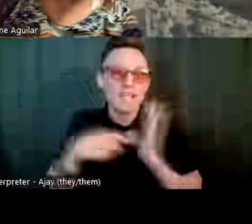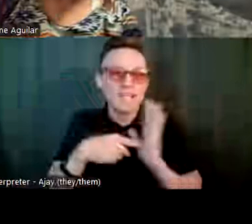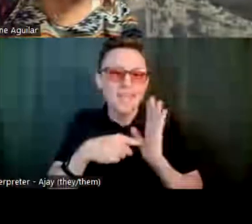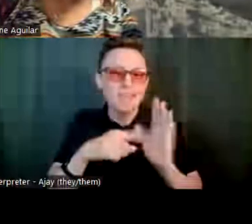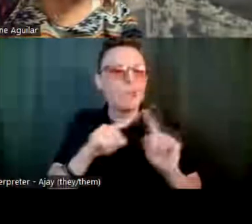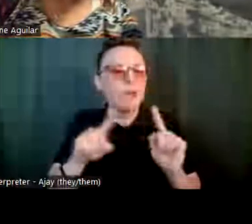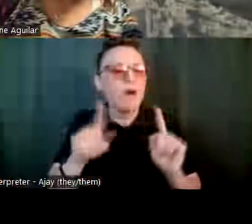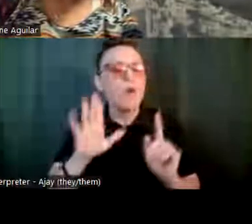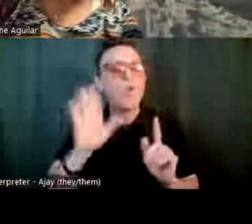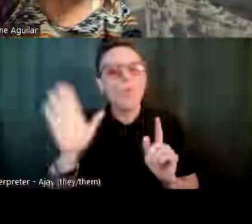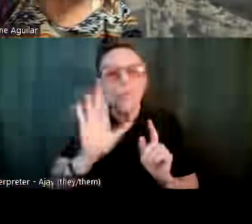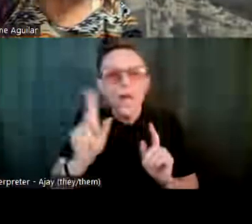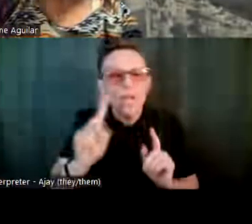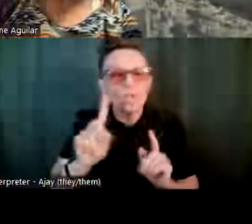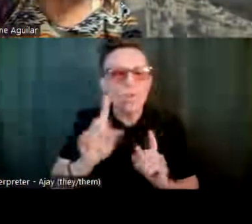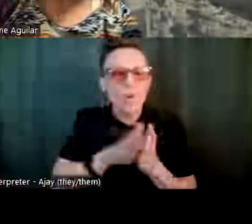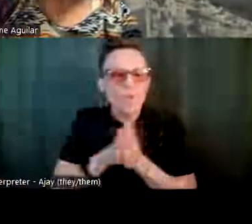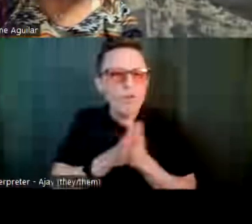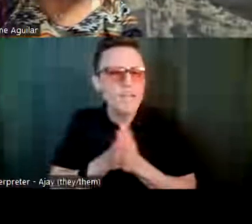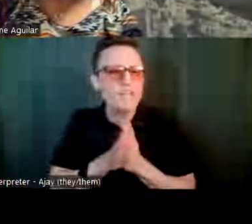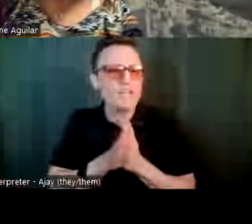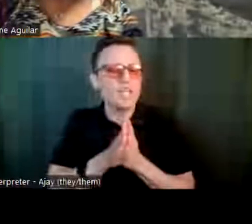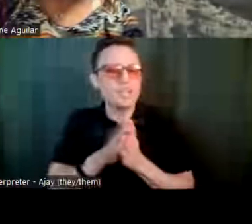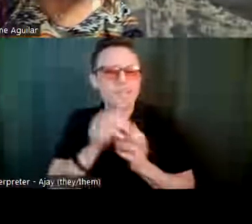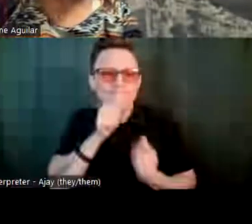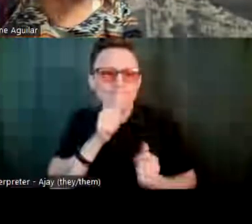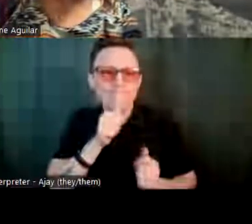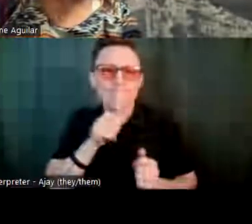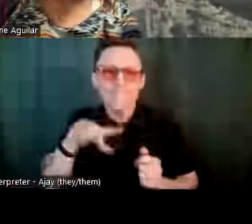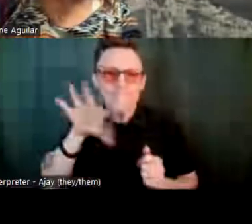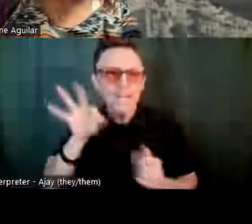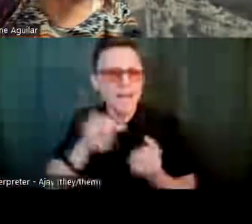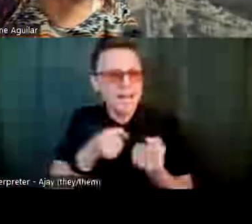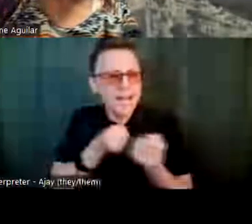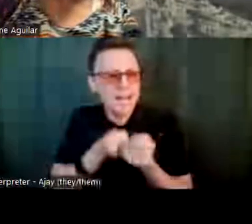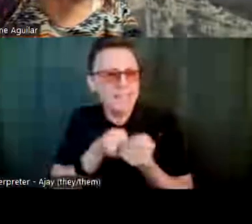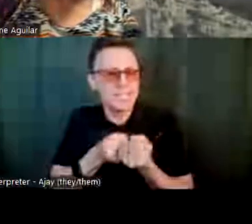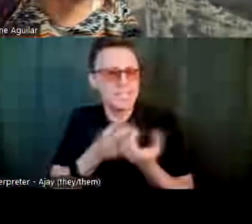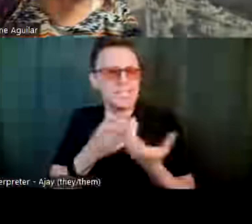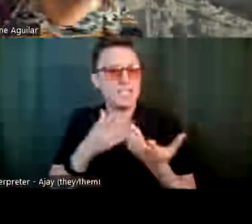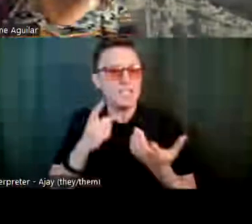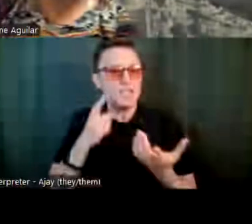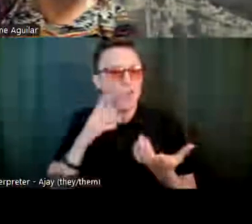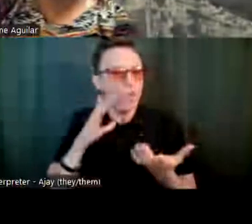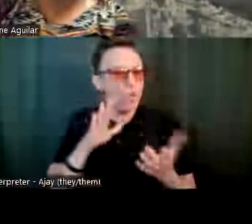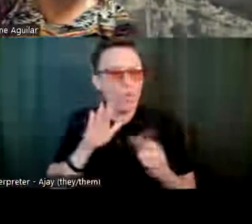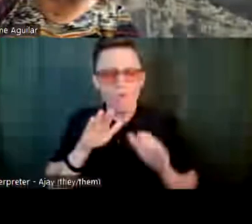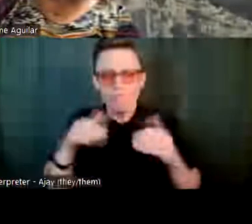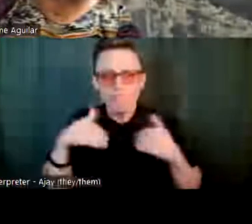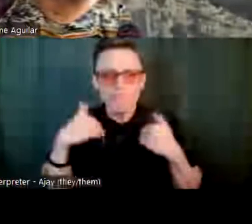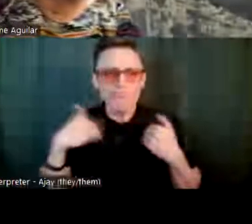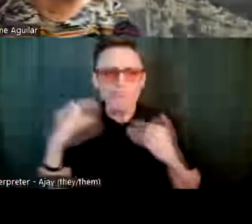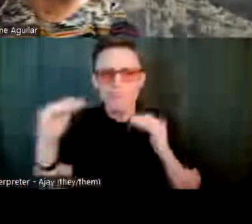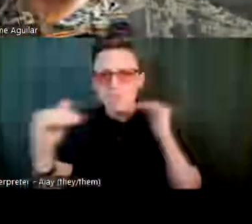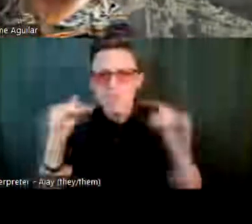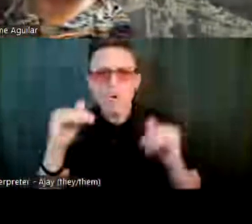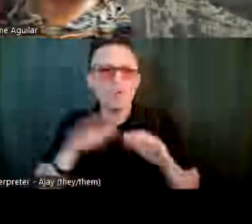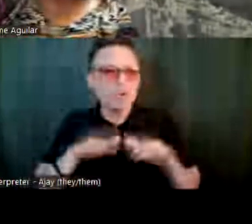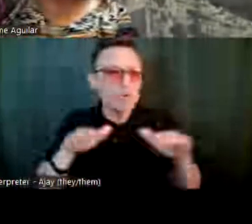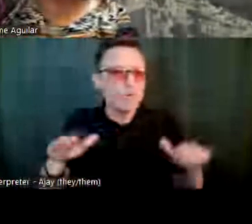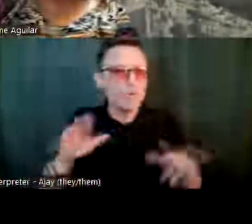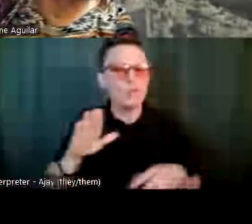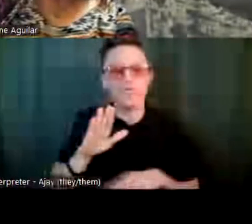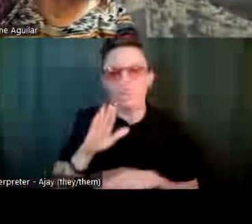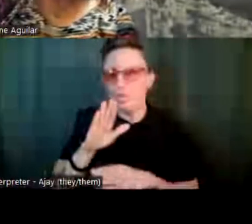find the motivation and resilience to continue your advocacy work as a parent of a child or young adult living with a disability or multiple disabilities? Like I